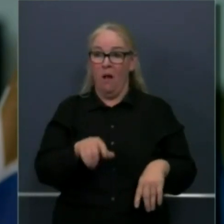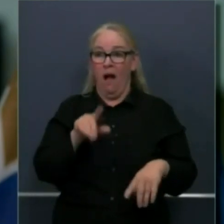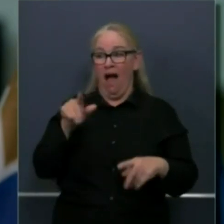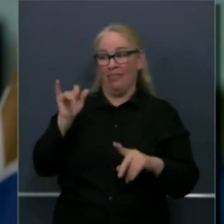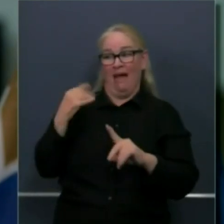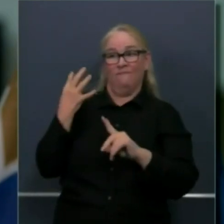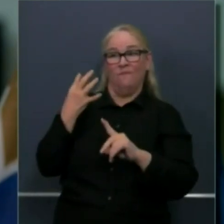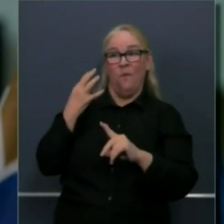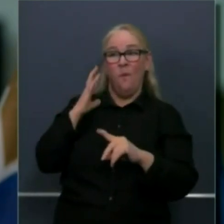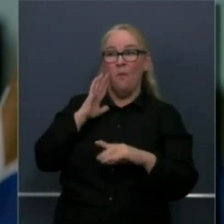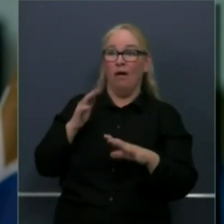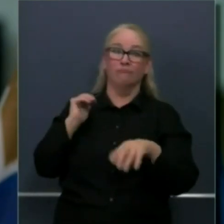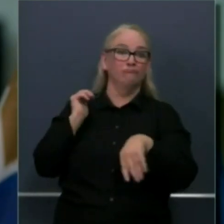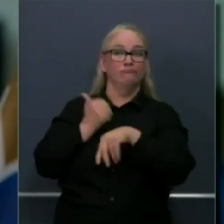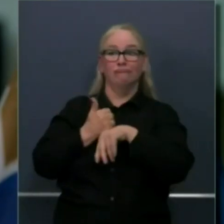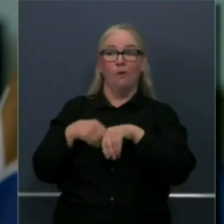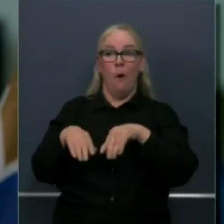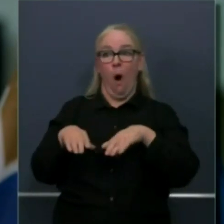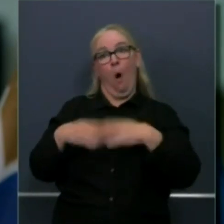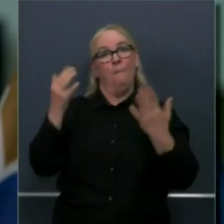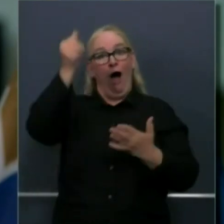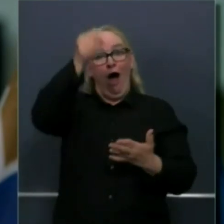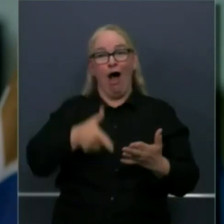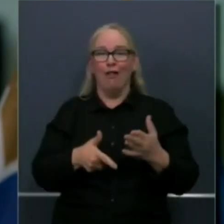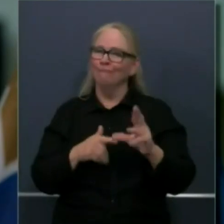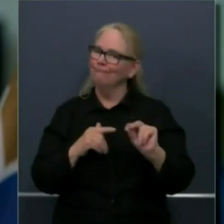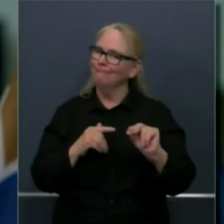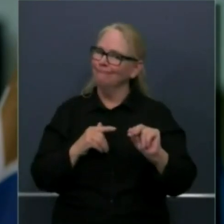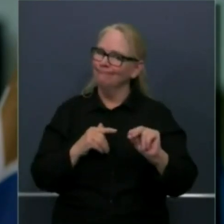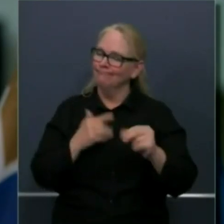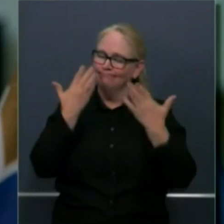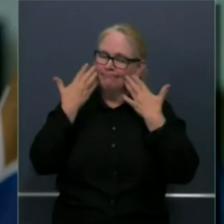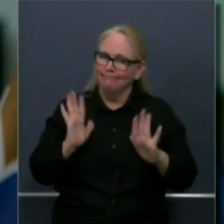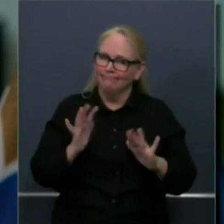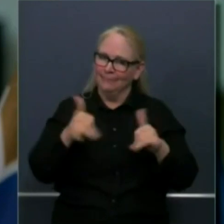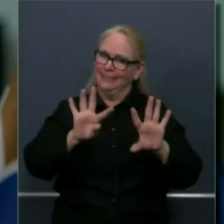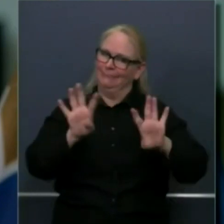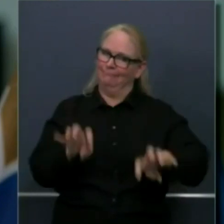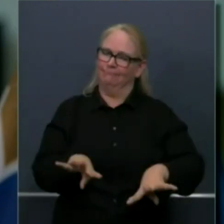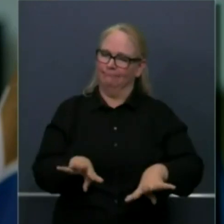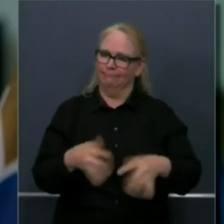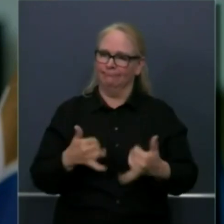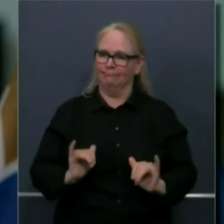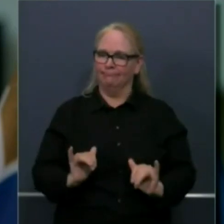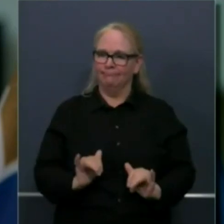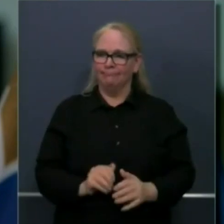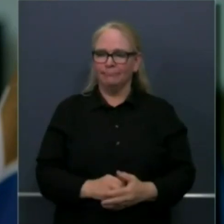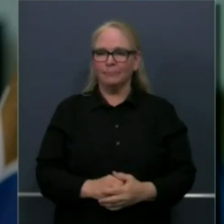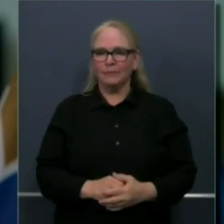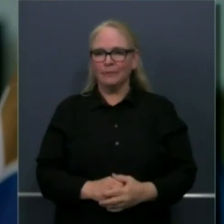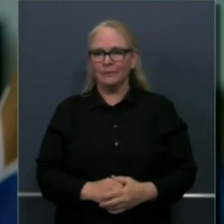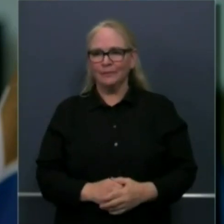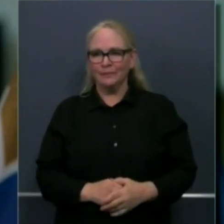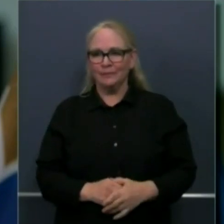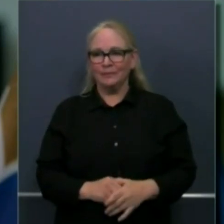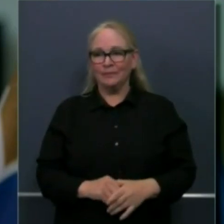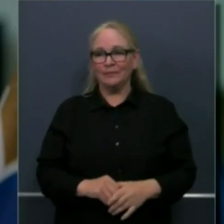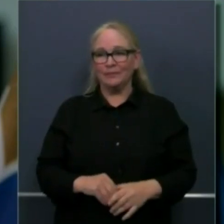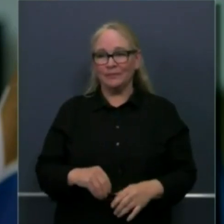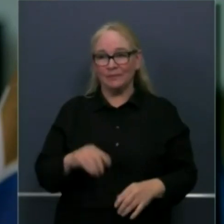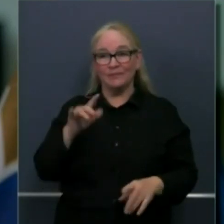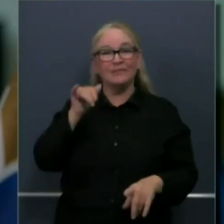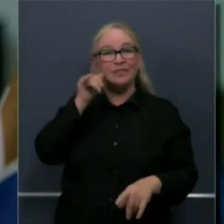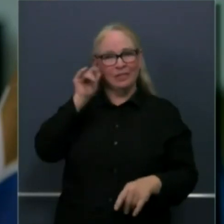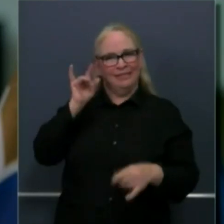attest and i know that this is a point of concern uh and consternation it was brought up just yesterday uh with uh